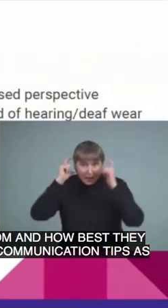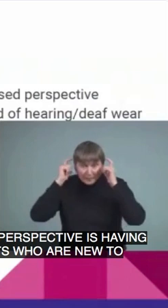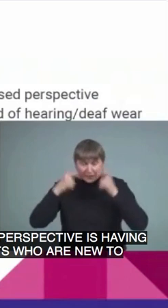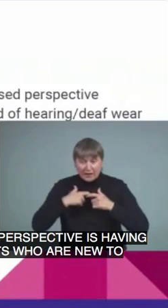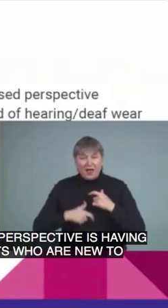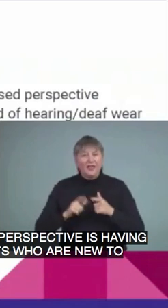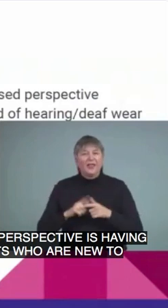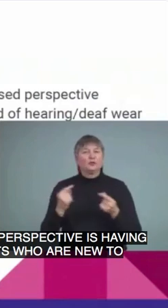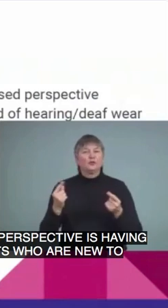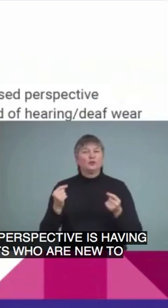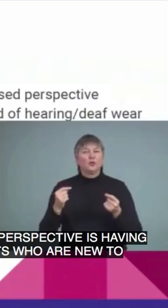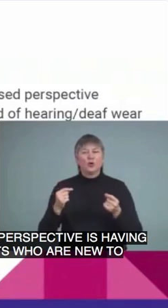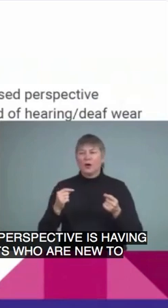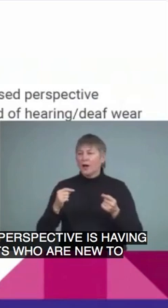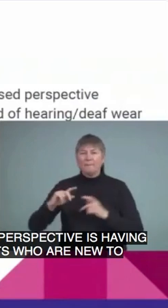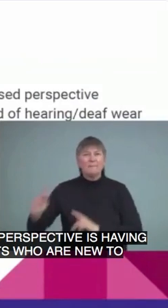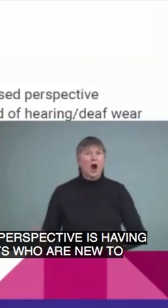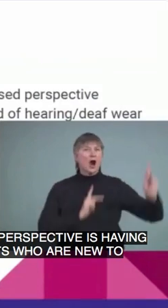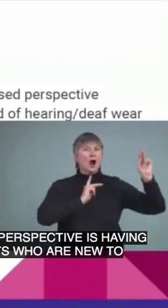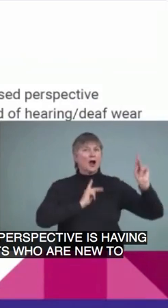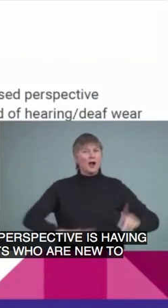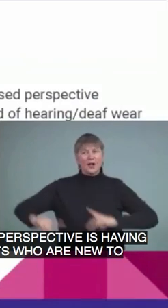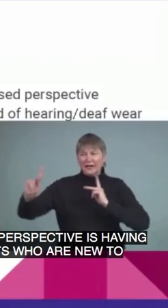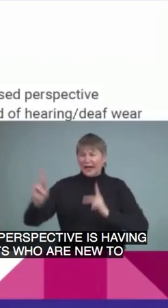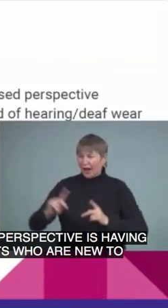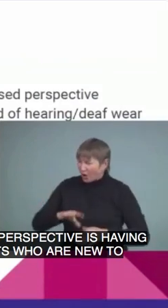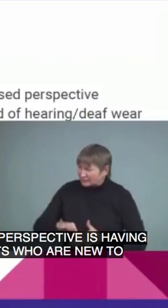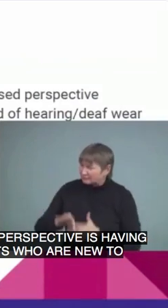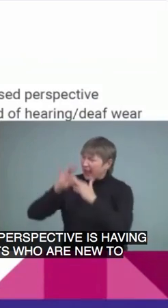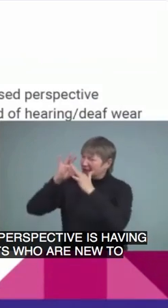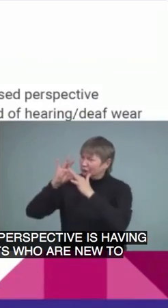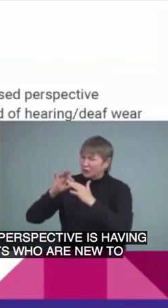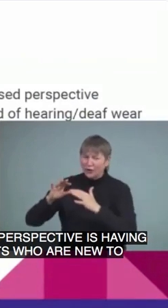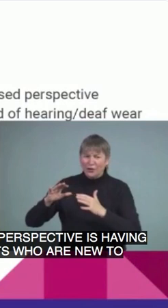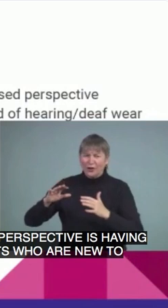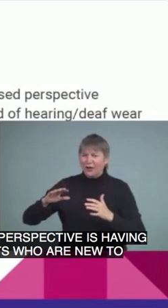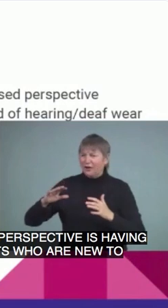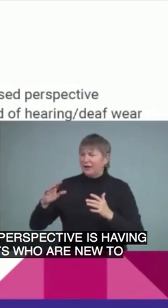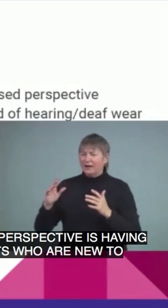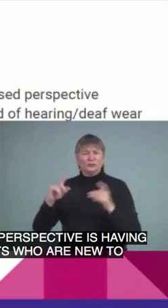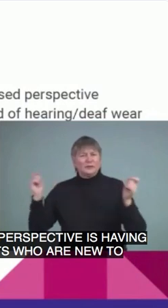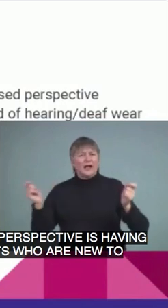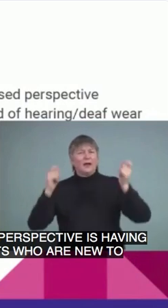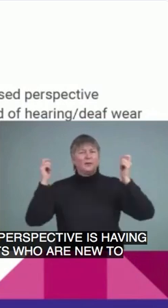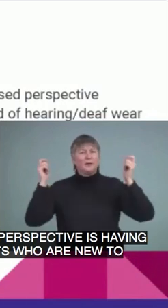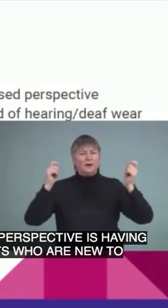a party and how special this student feels and how they are related as by the rest of their